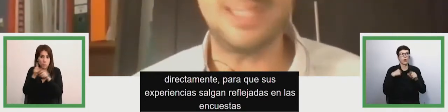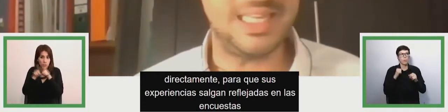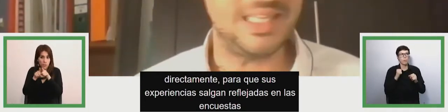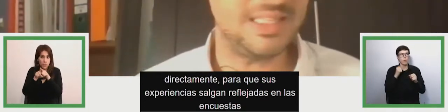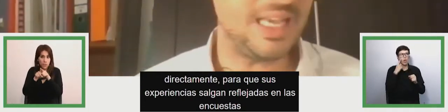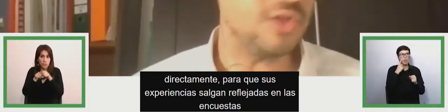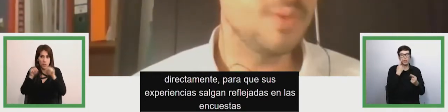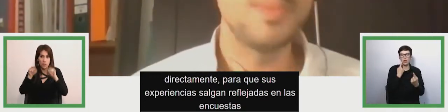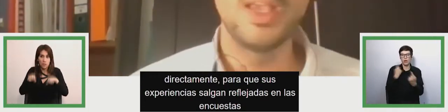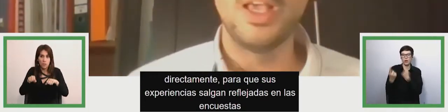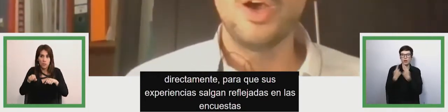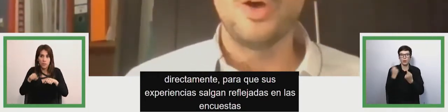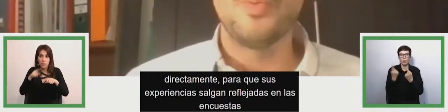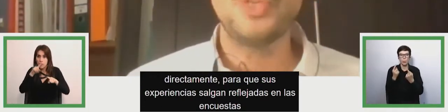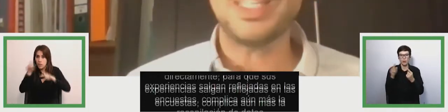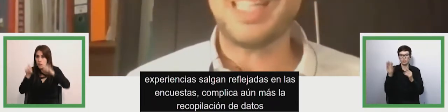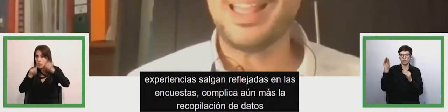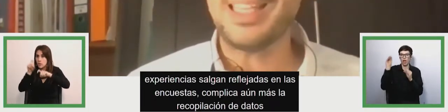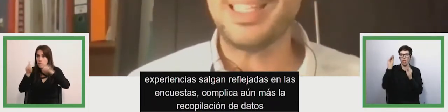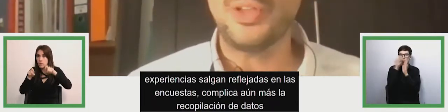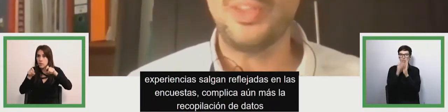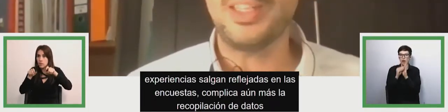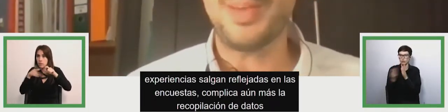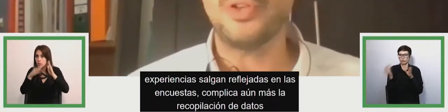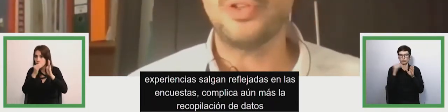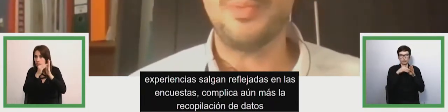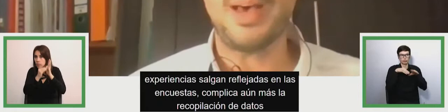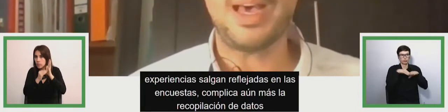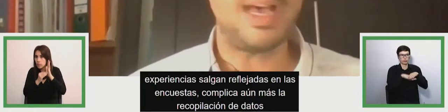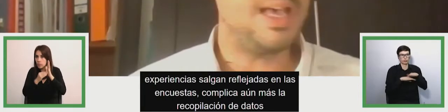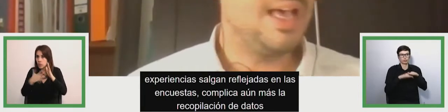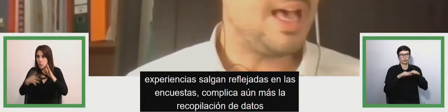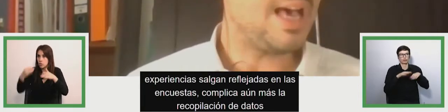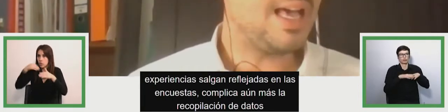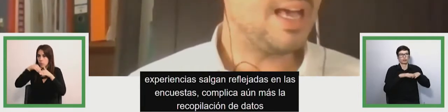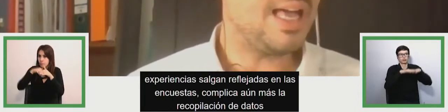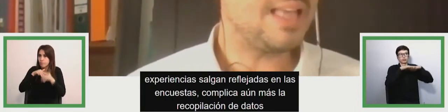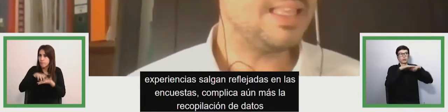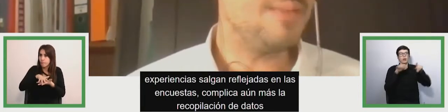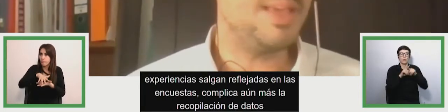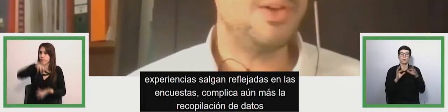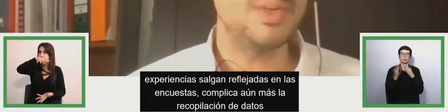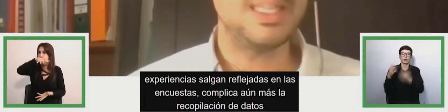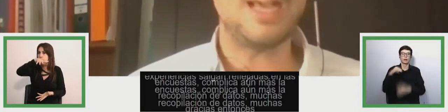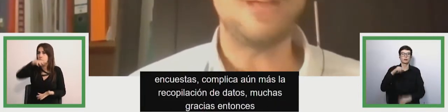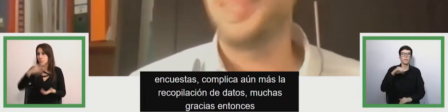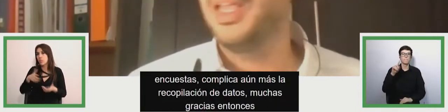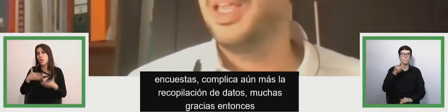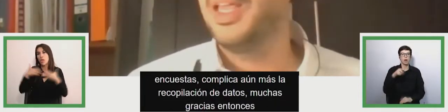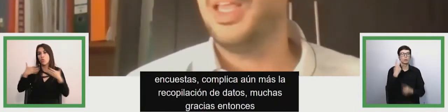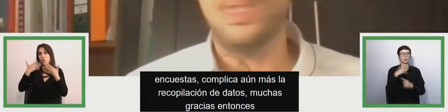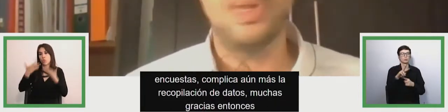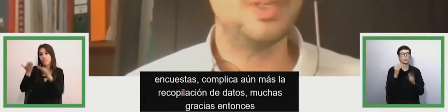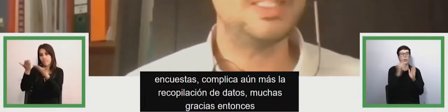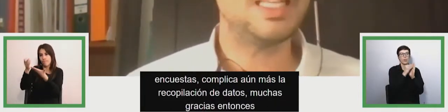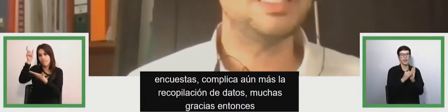Manos, for also to our session. We can now